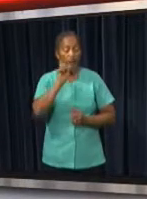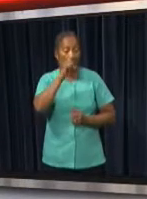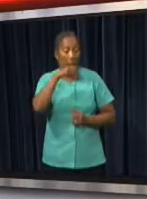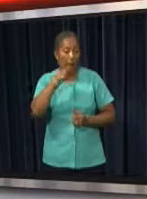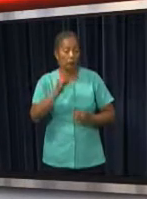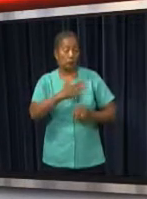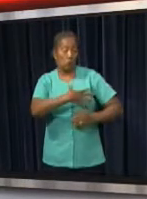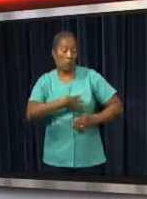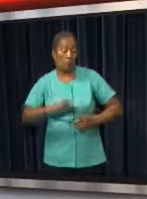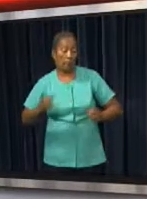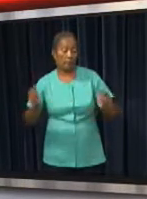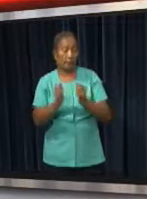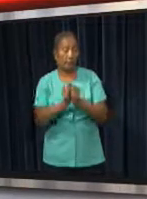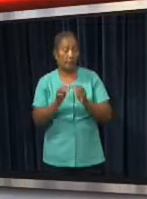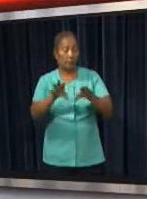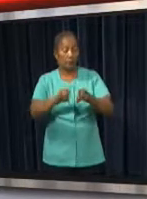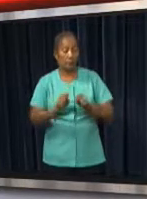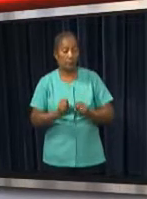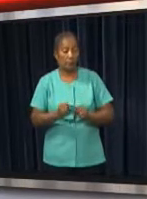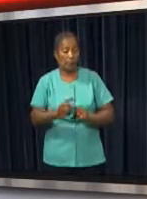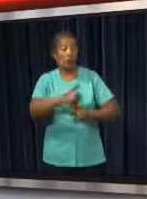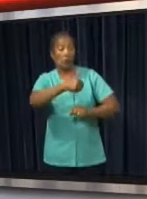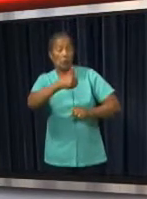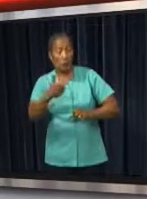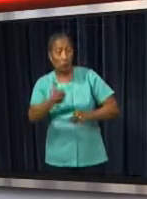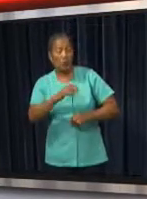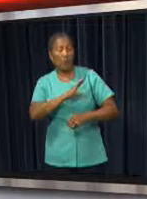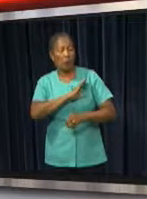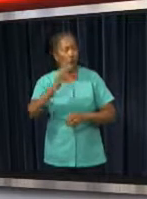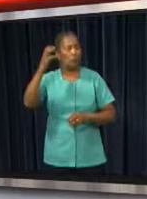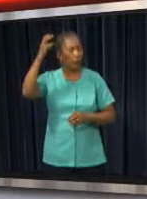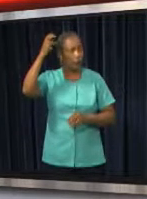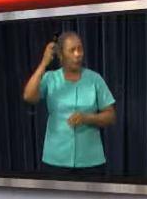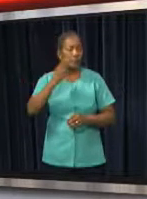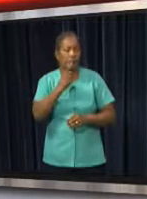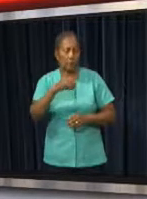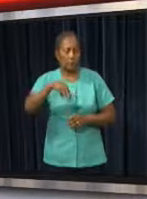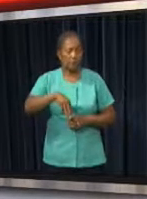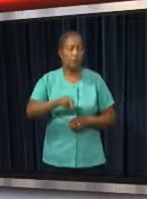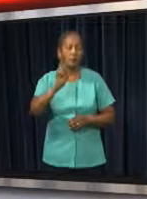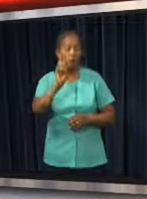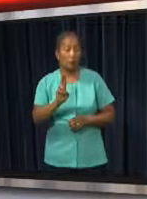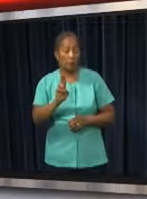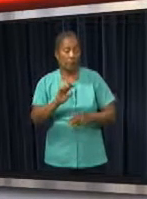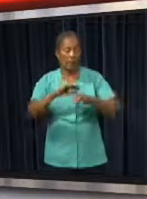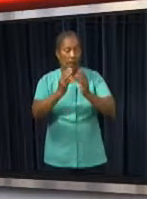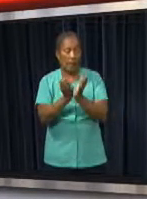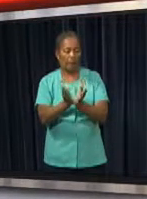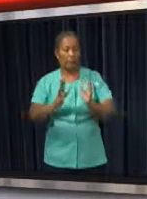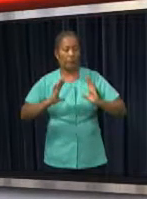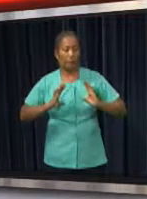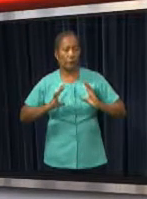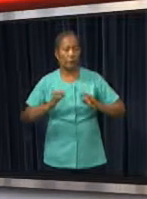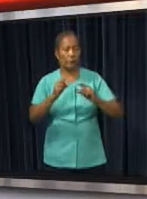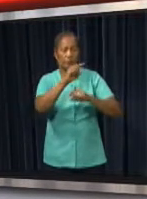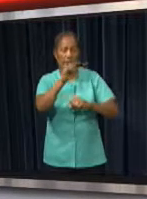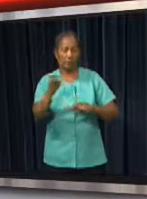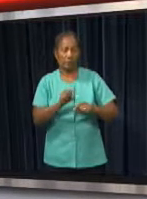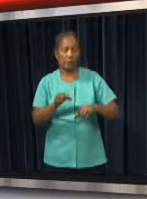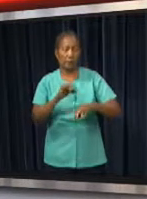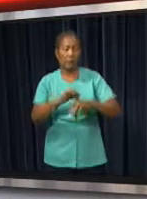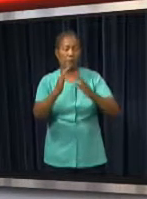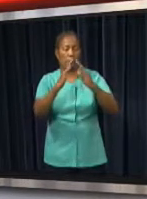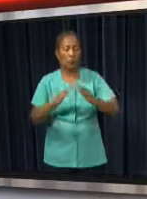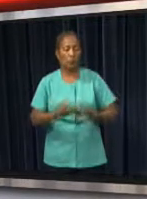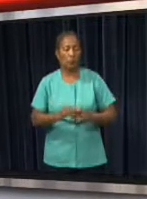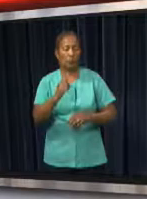When you reach 100 years, there are certainly high and low points, words of Manoj Hinduri, General Director of the St.